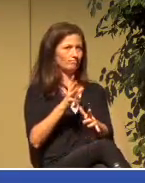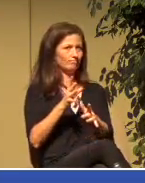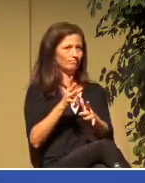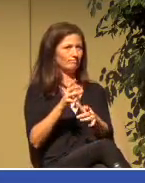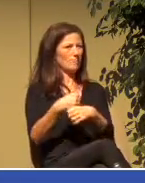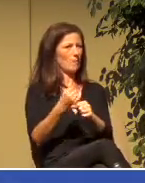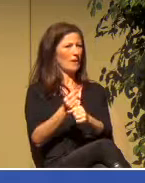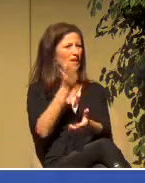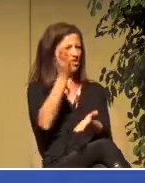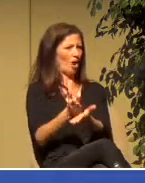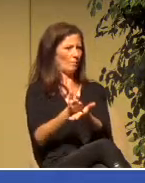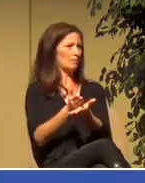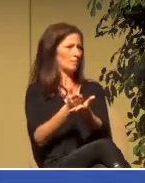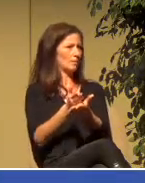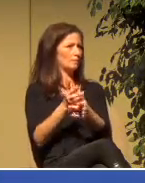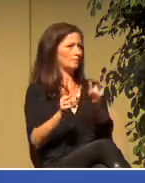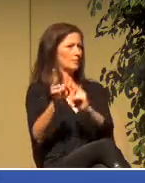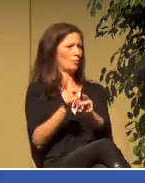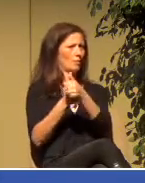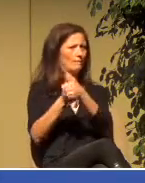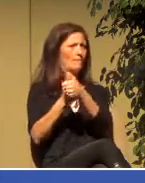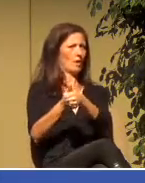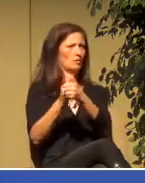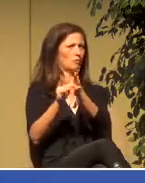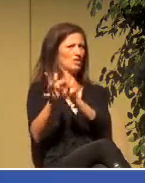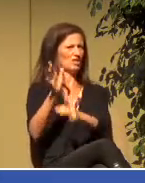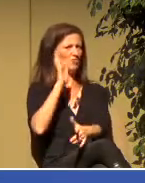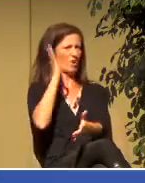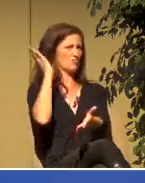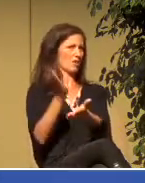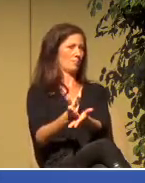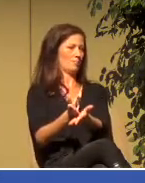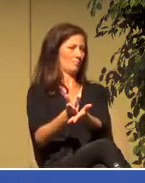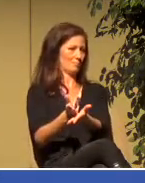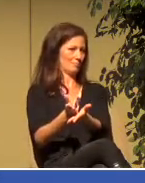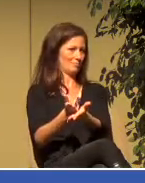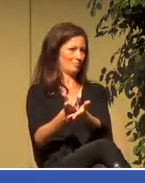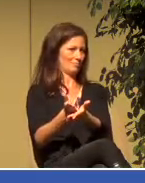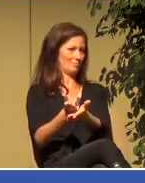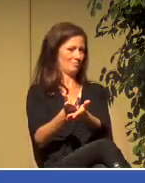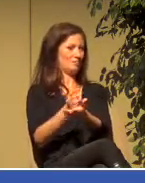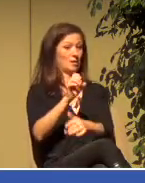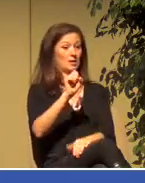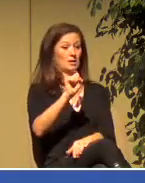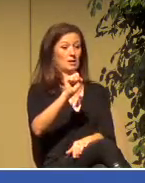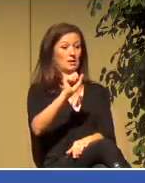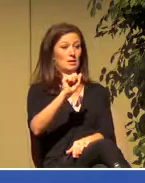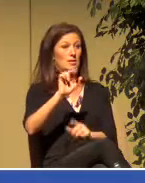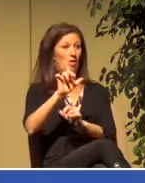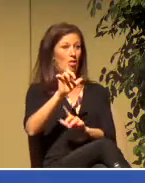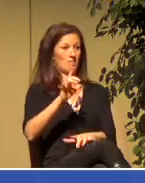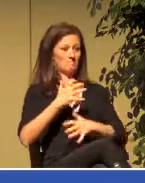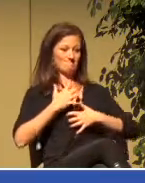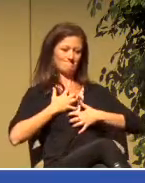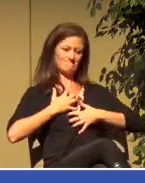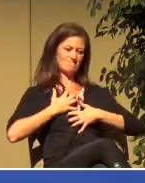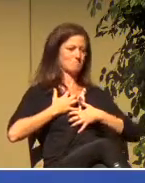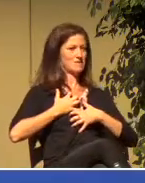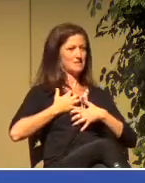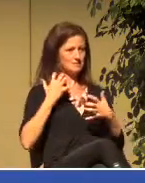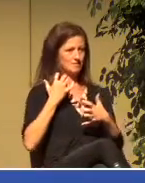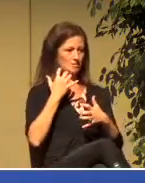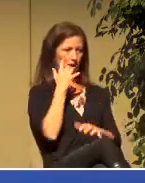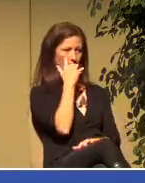claimed was happening against the authorities. Saul had rage in his eyes.